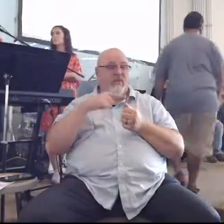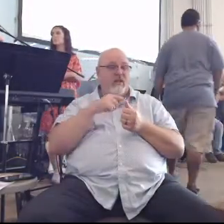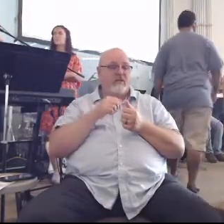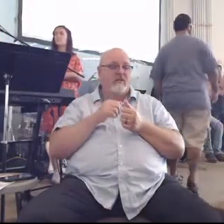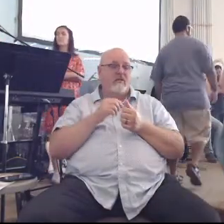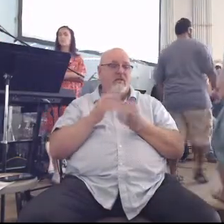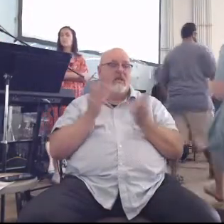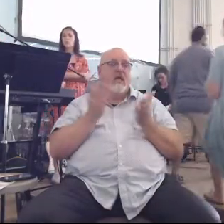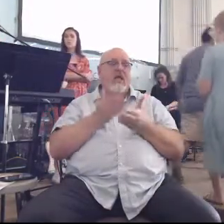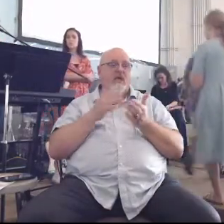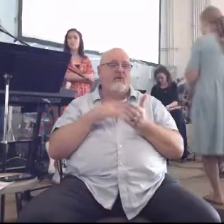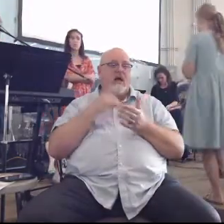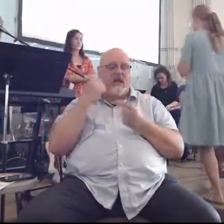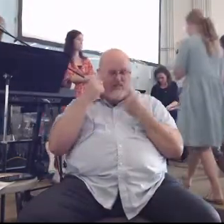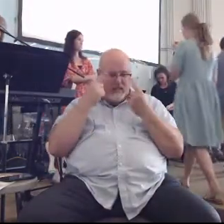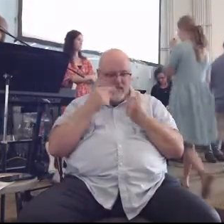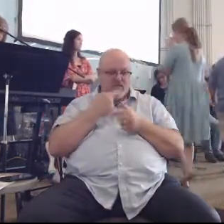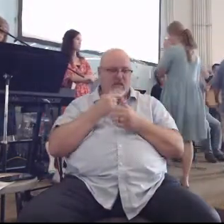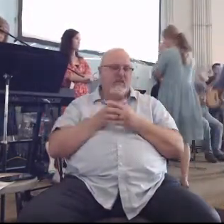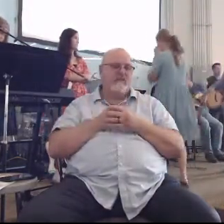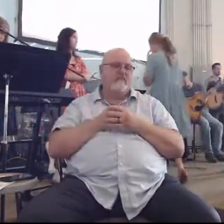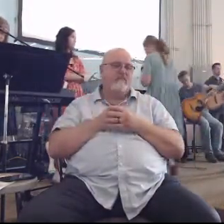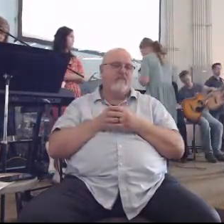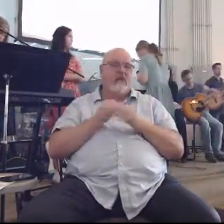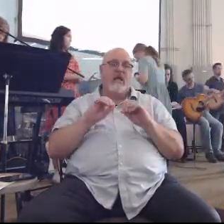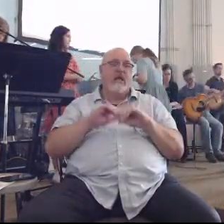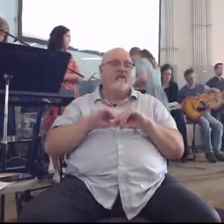here's what he was here's how I think he was saying it it